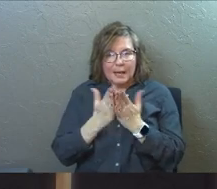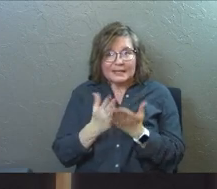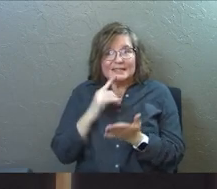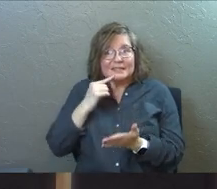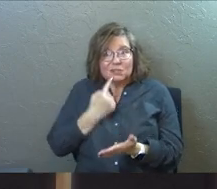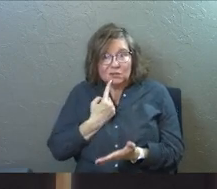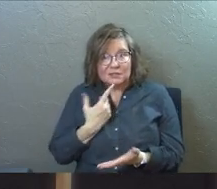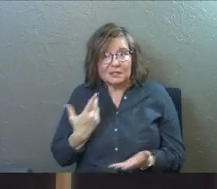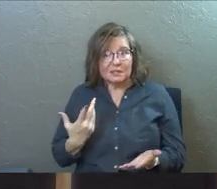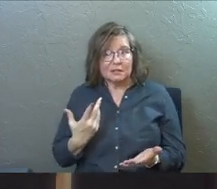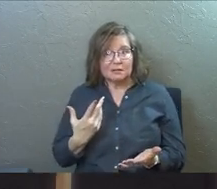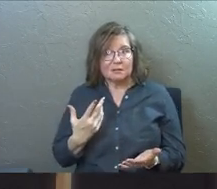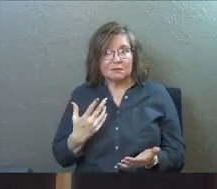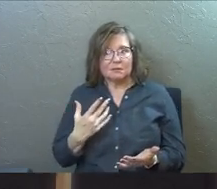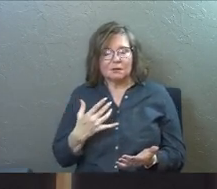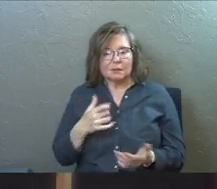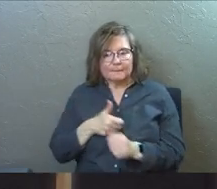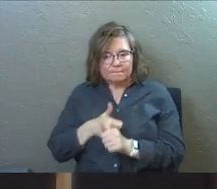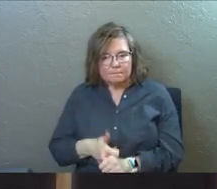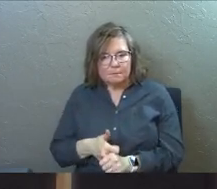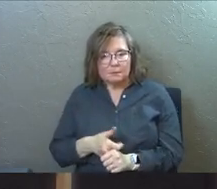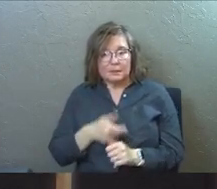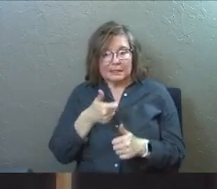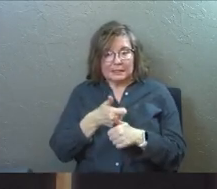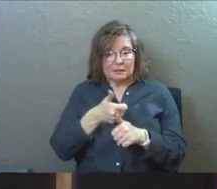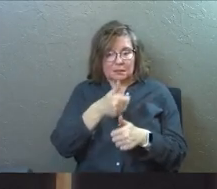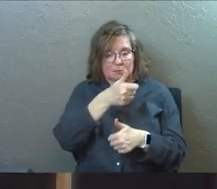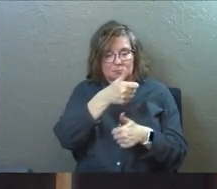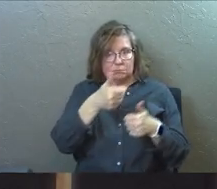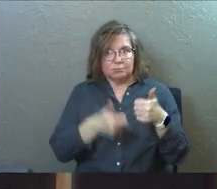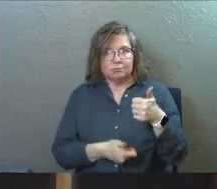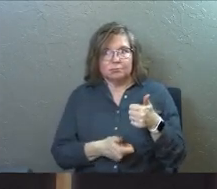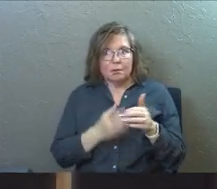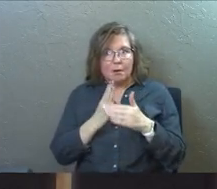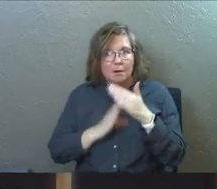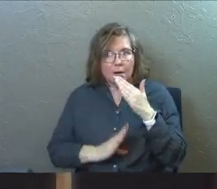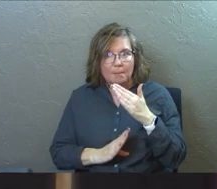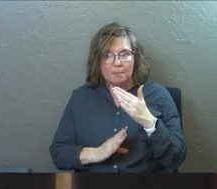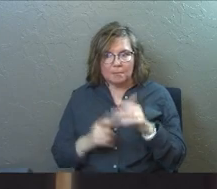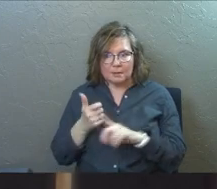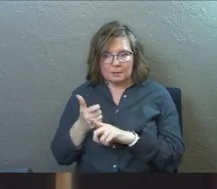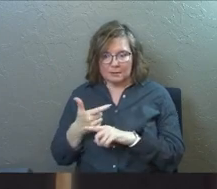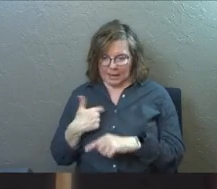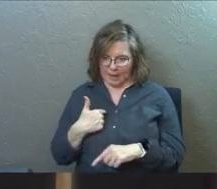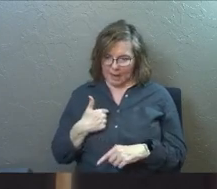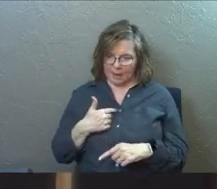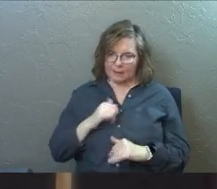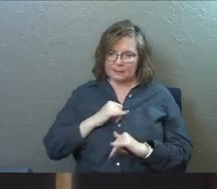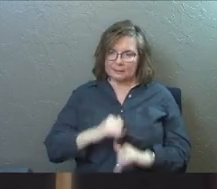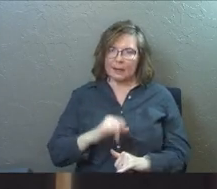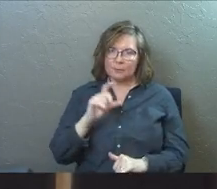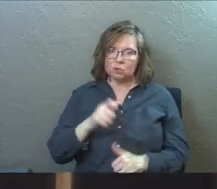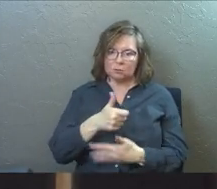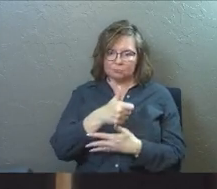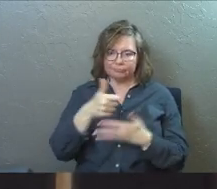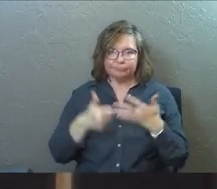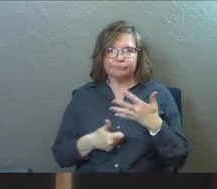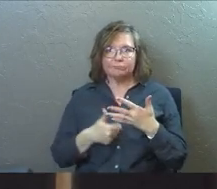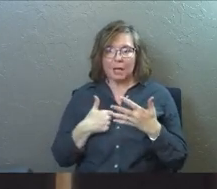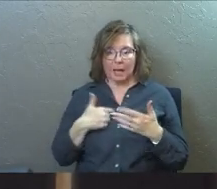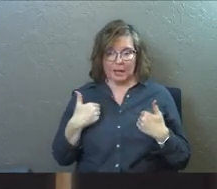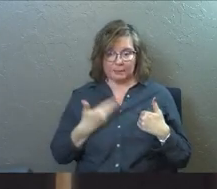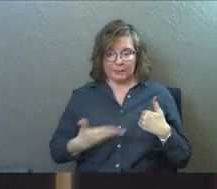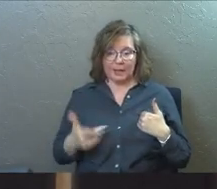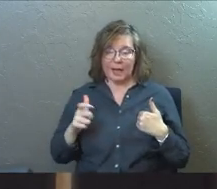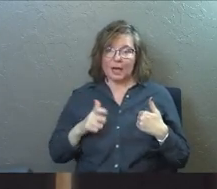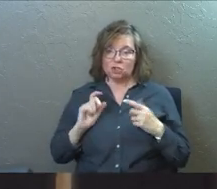seriously and they're like, he humbled himself for me. I better humble myself for other people. I've got